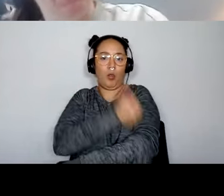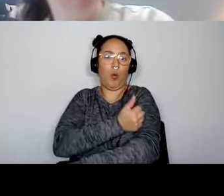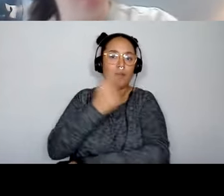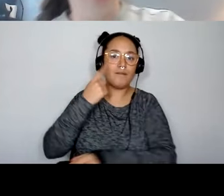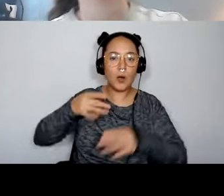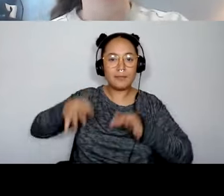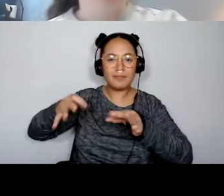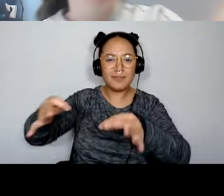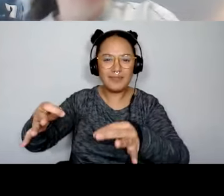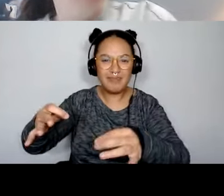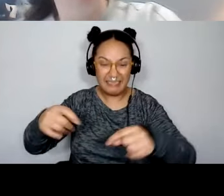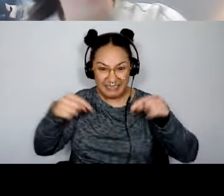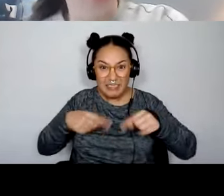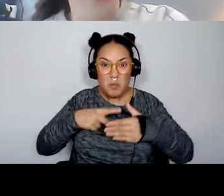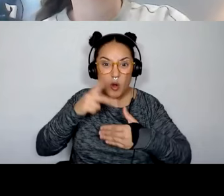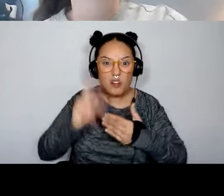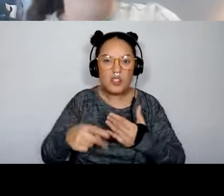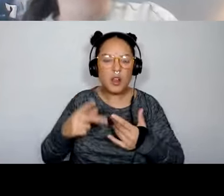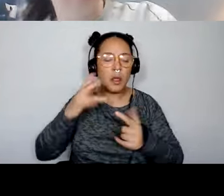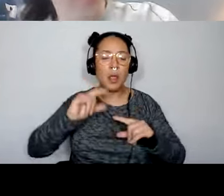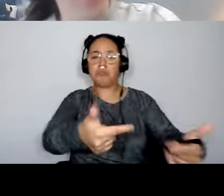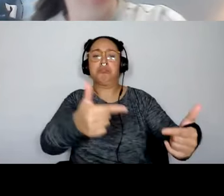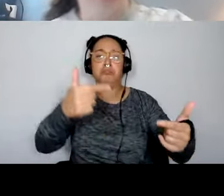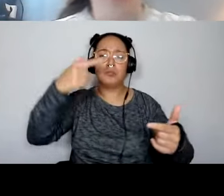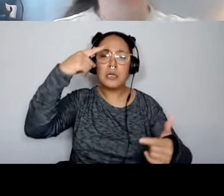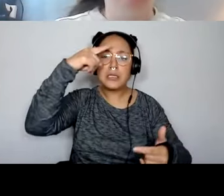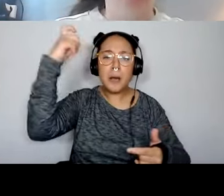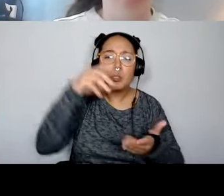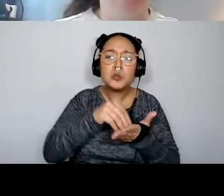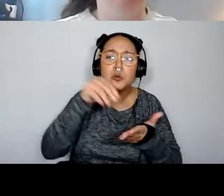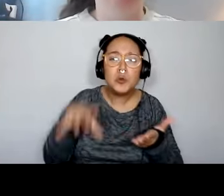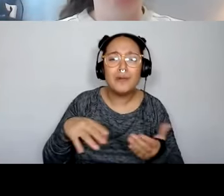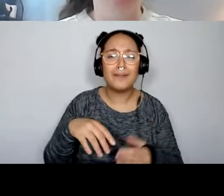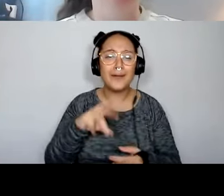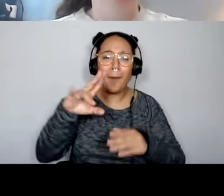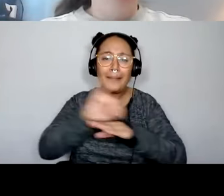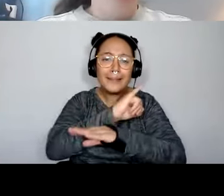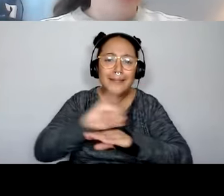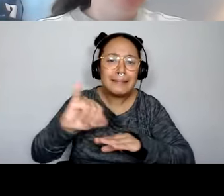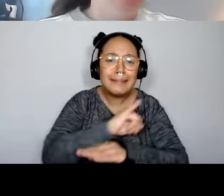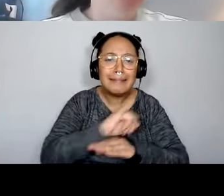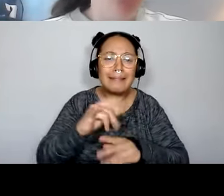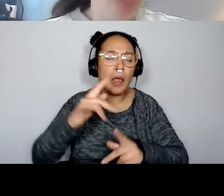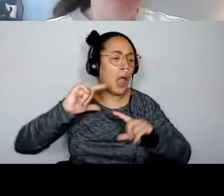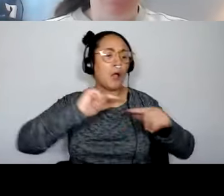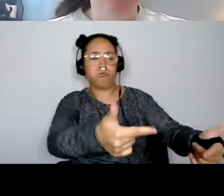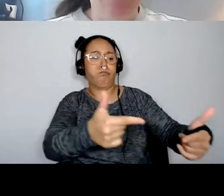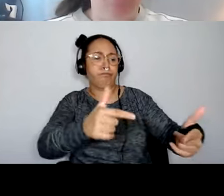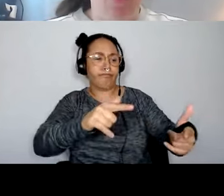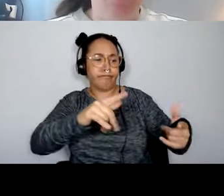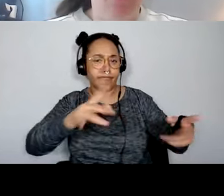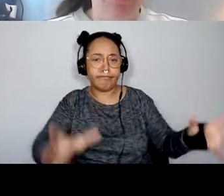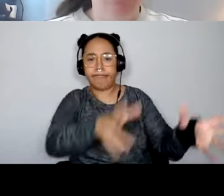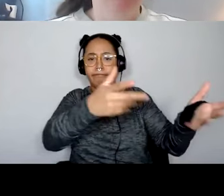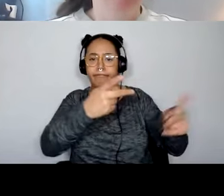you want to pass off to, you know, a summer student or interns, um, at your organization because they may not know enough